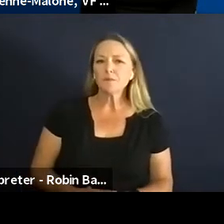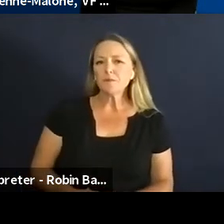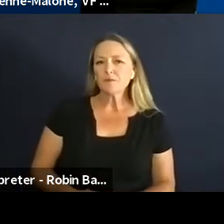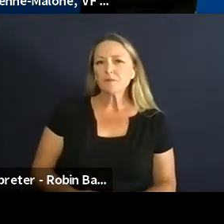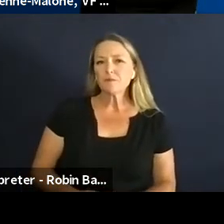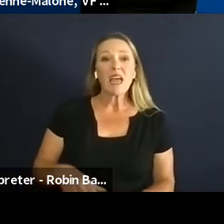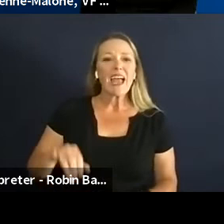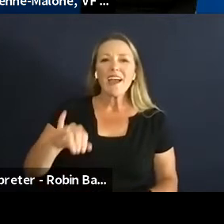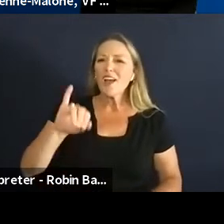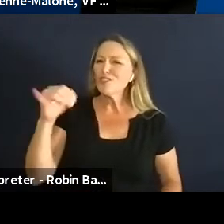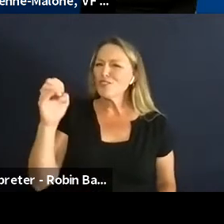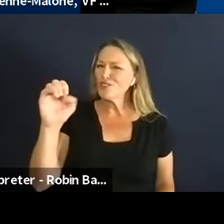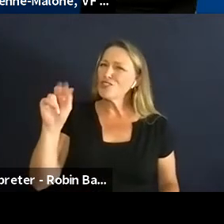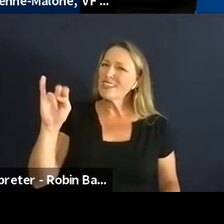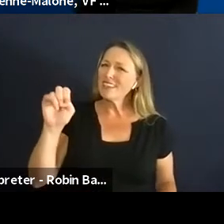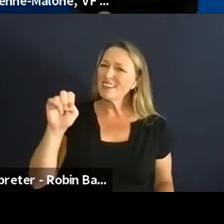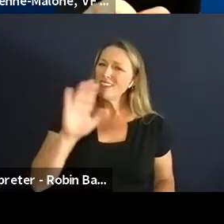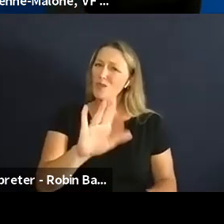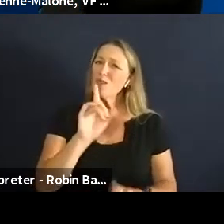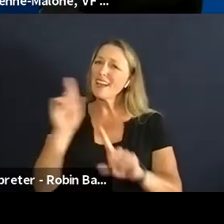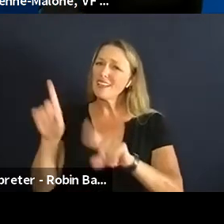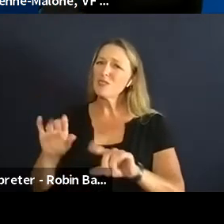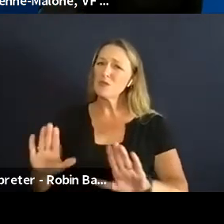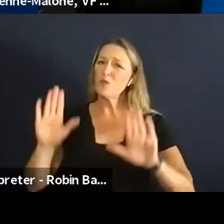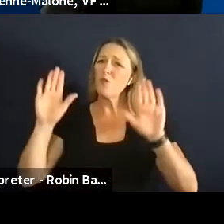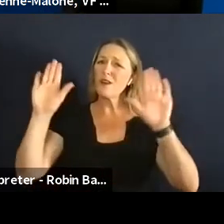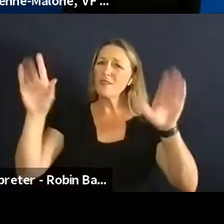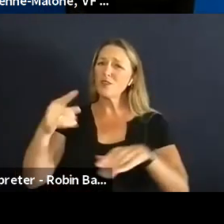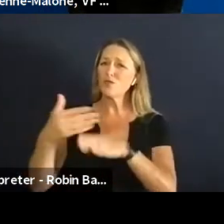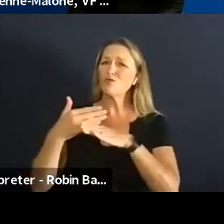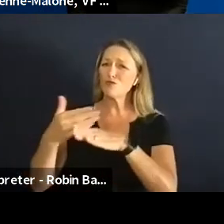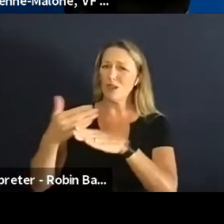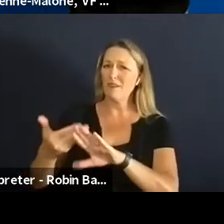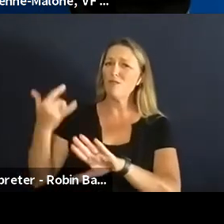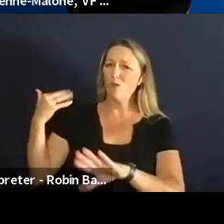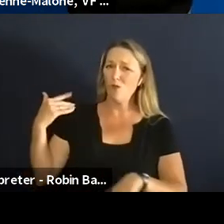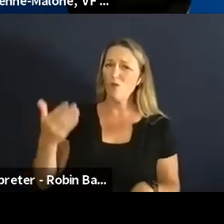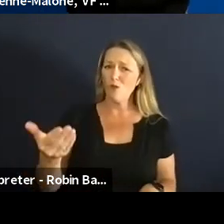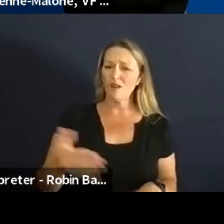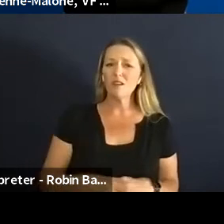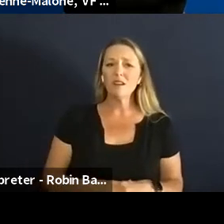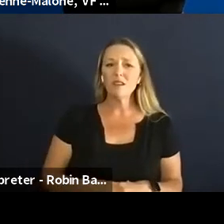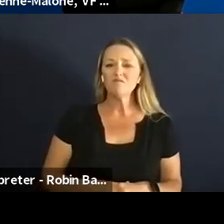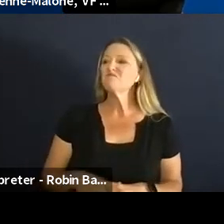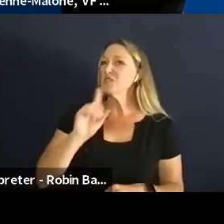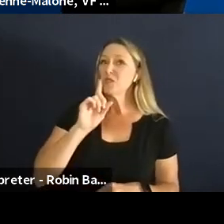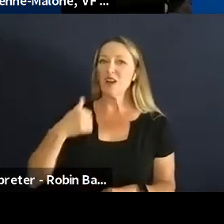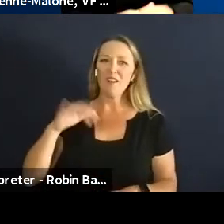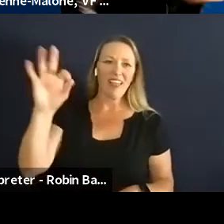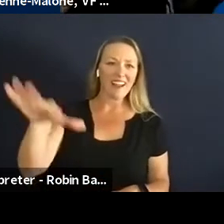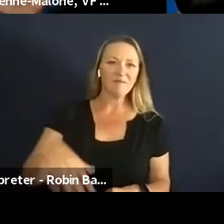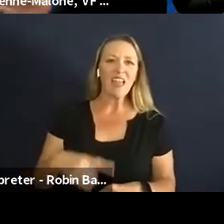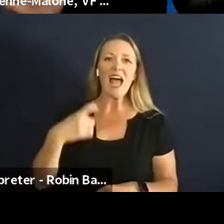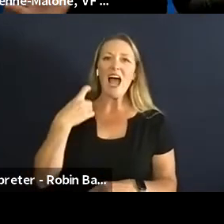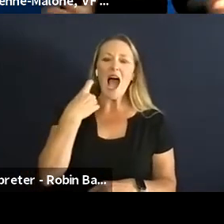And Jeannie I think you had a great answer in some of your travels that you had shared with us. Sure so I'll give one of those examples. I was just